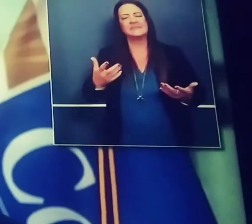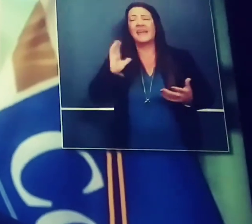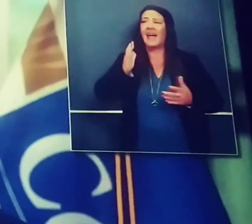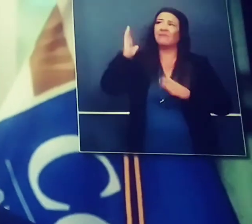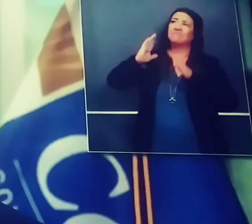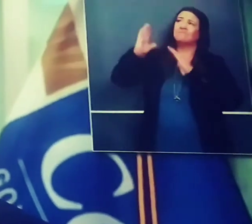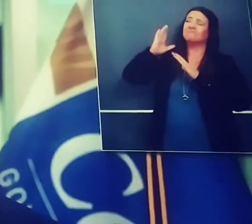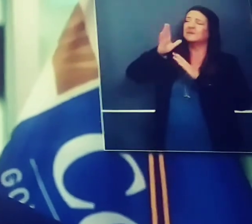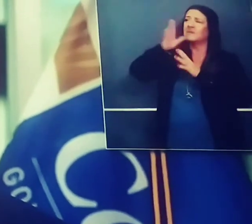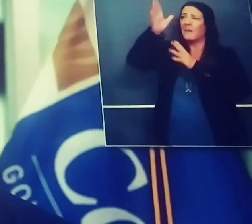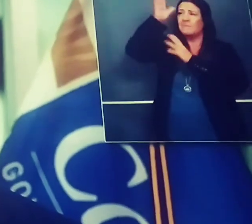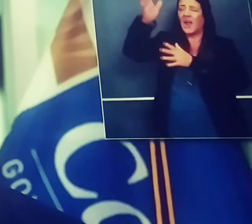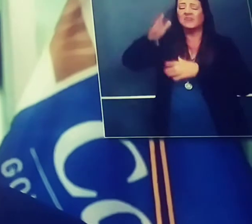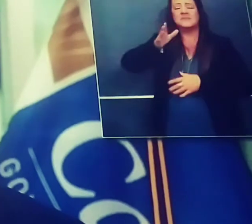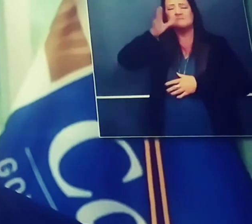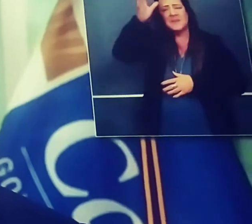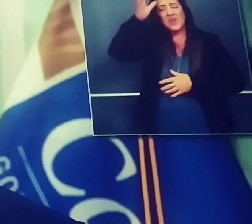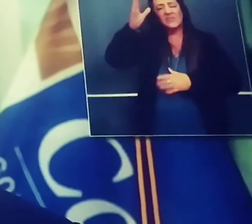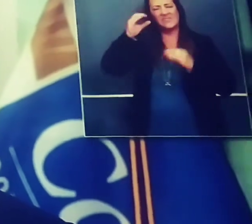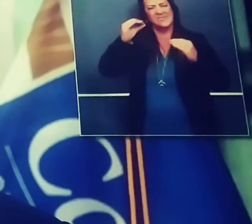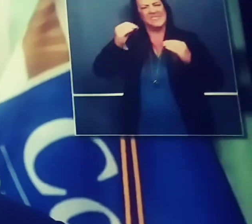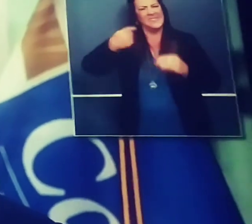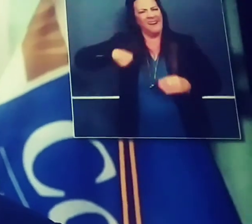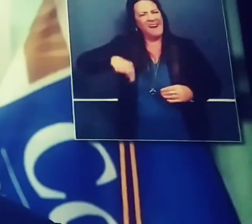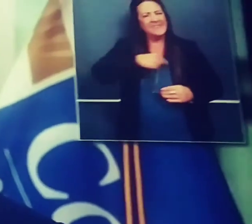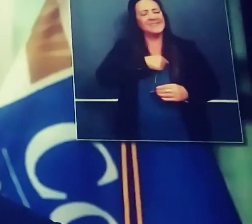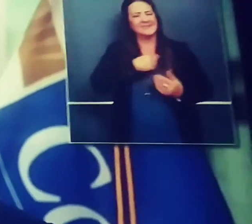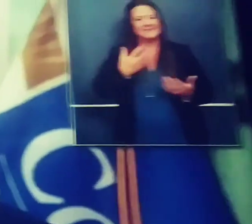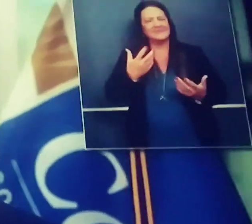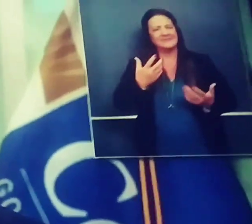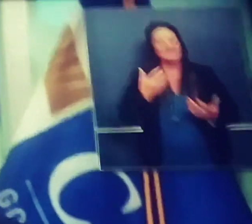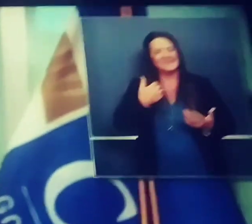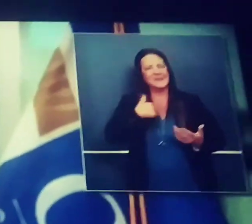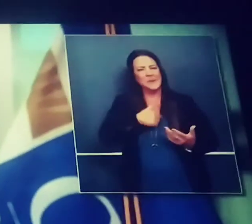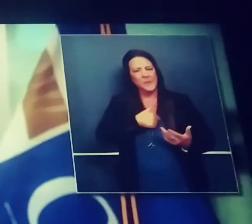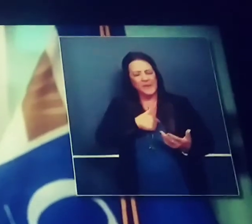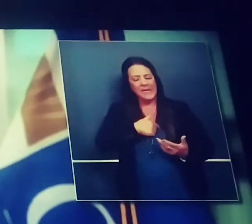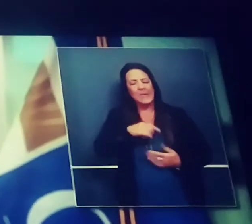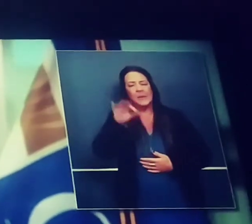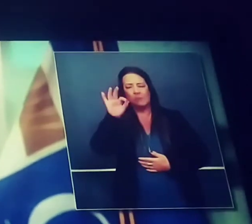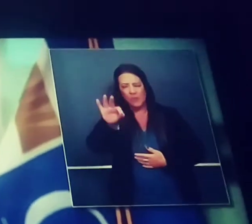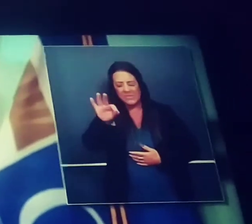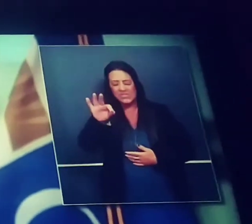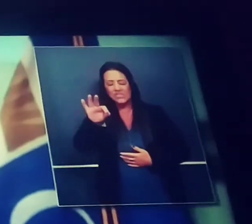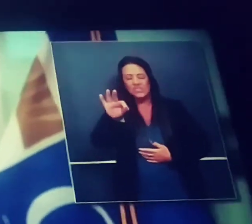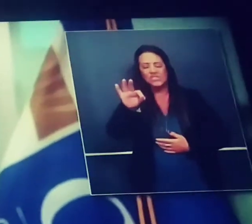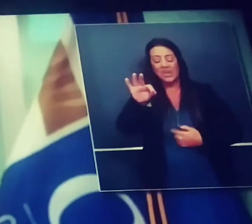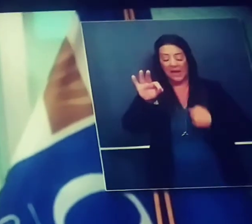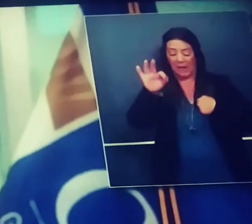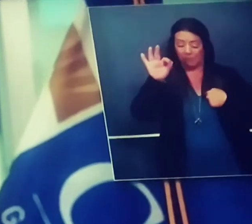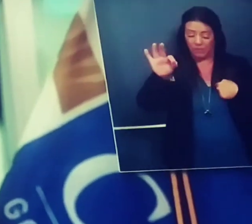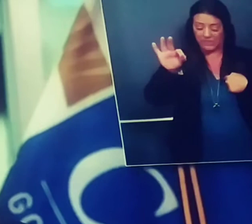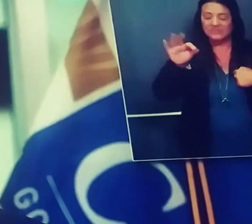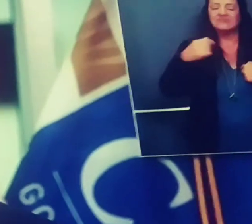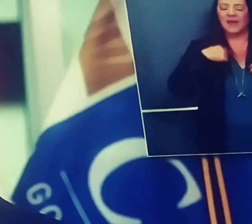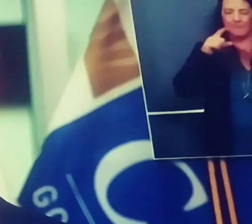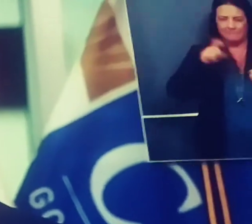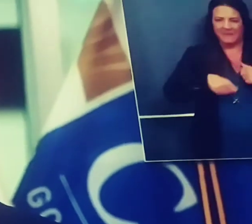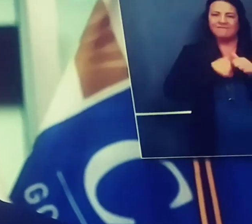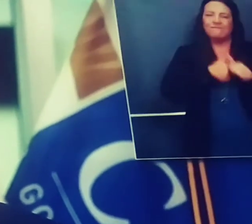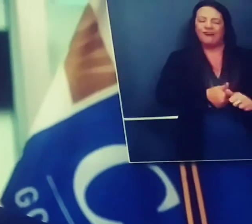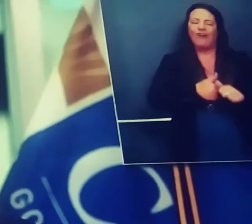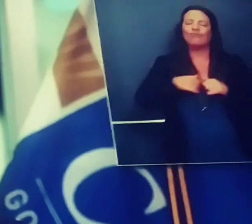and our parents that teach that. They don't wear the mask. Take them to jail. They that. They don't belong. Or